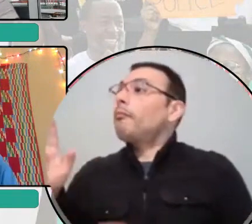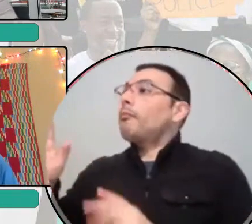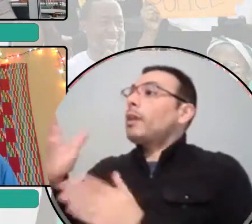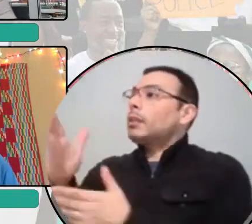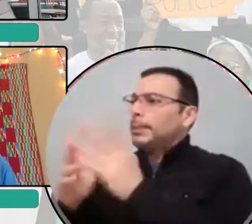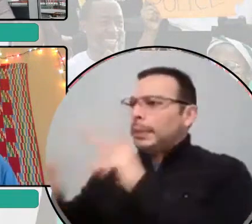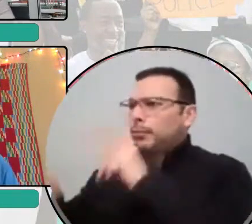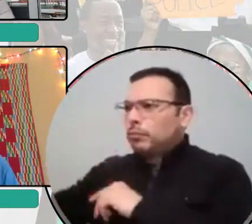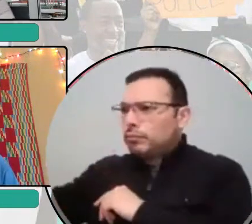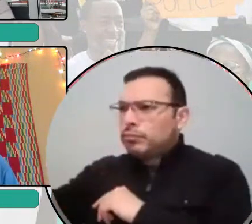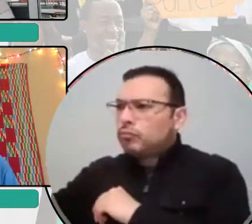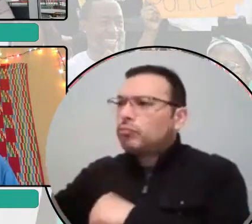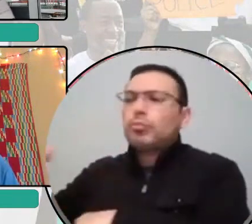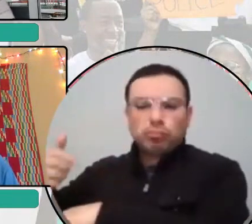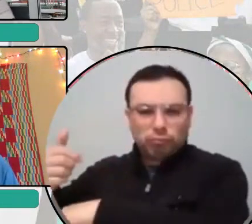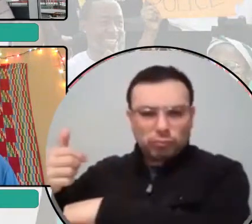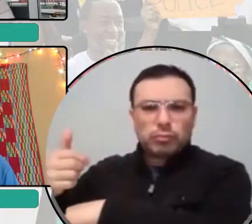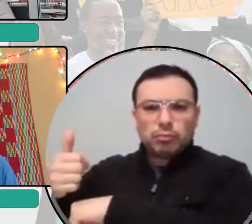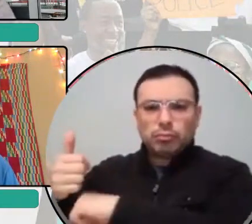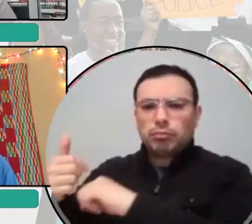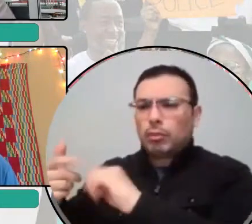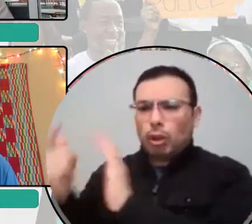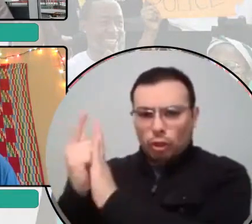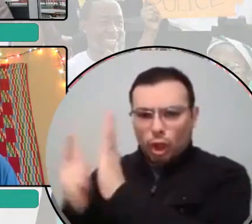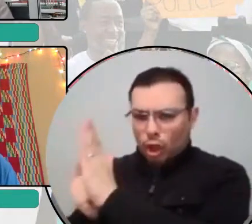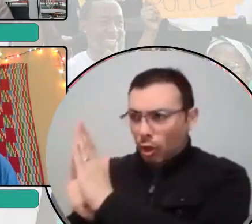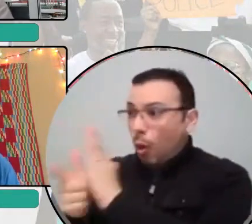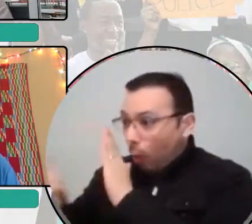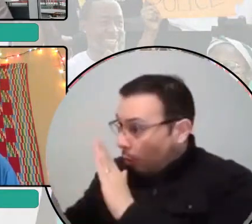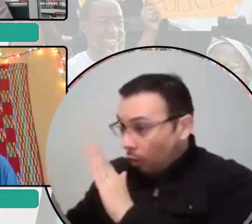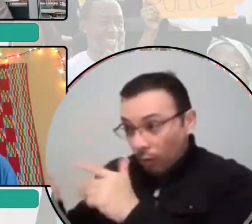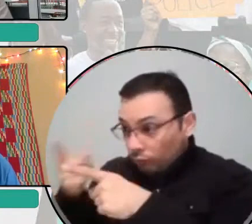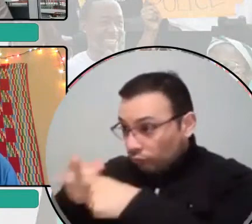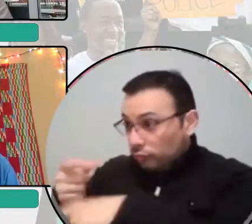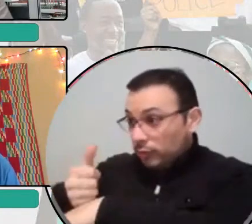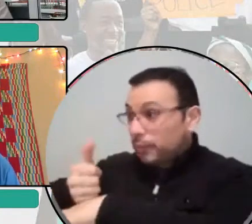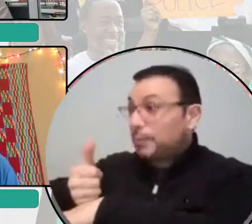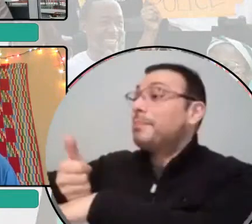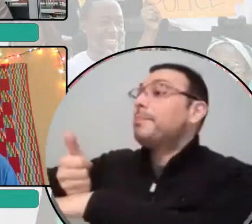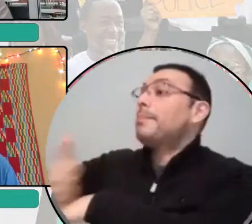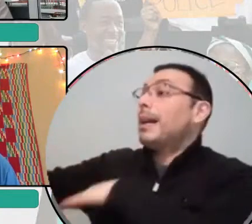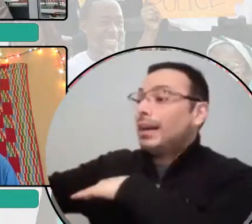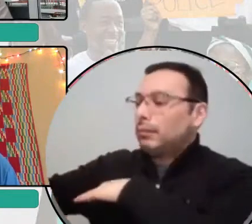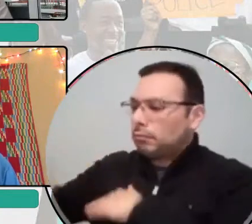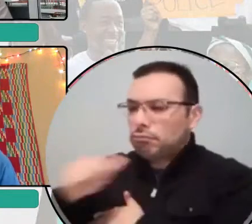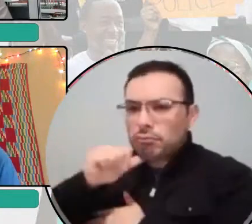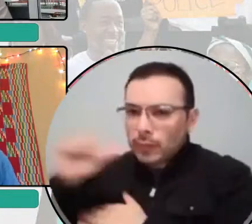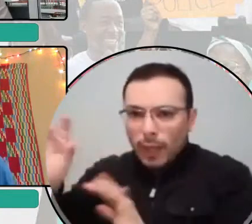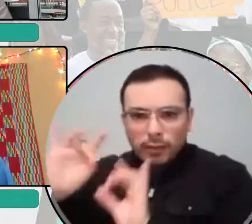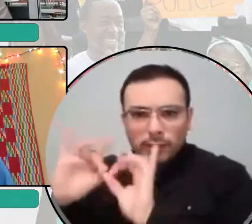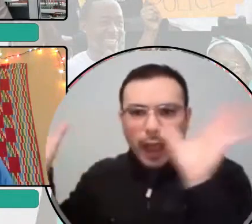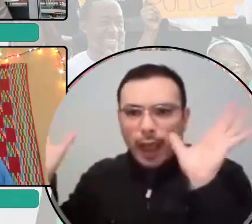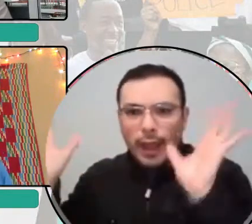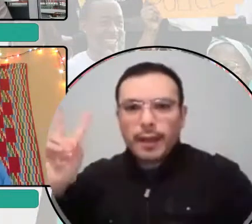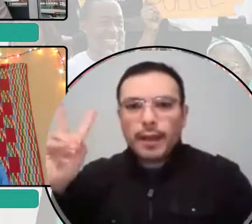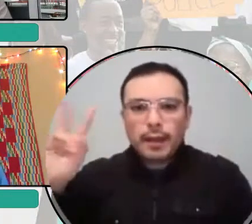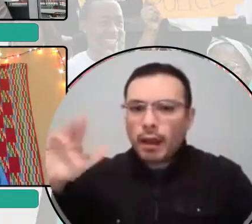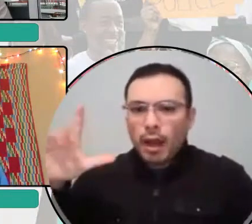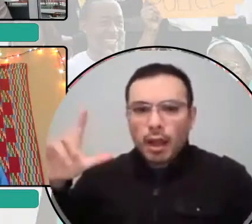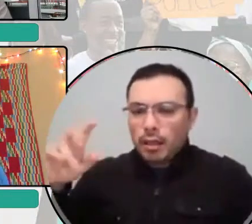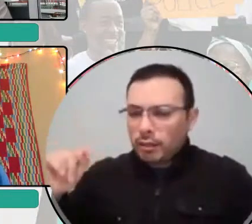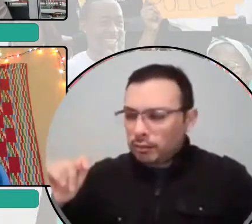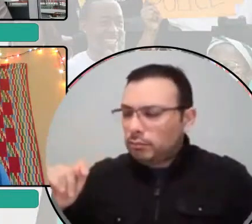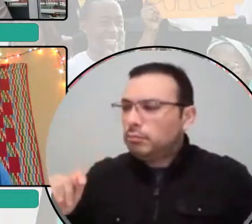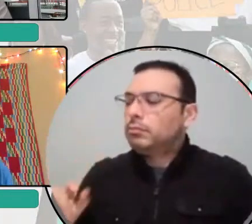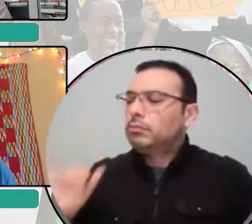that doesn't take into consideration, you know, all of the things that all of the evidence that we know, all of what we've been through